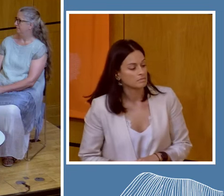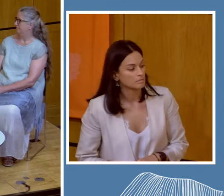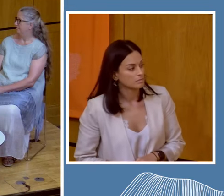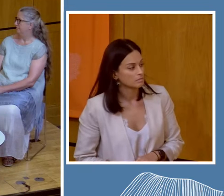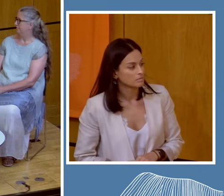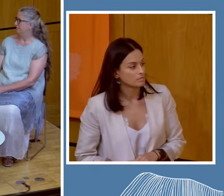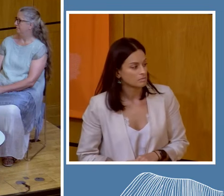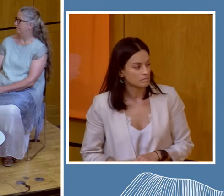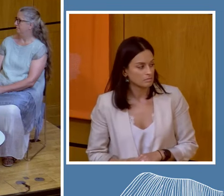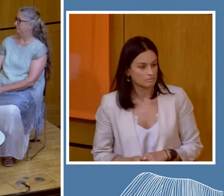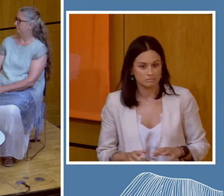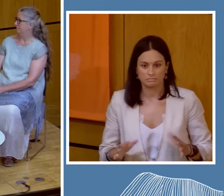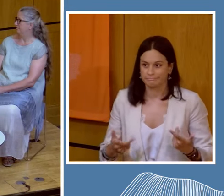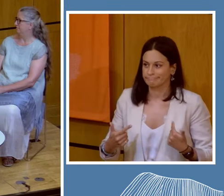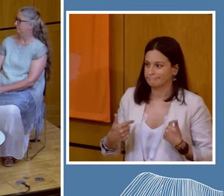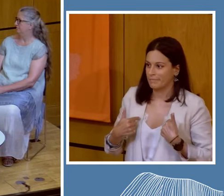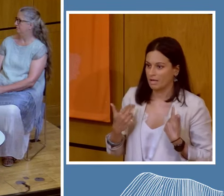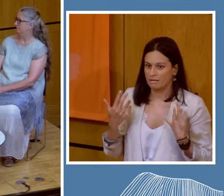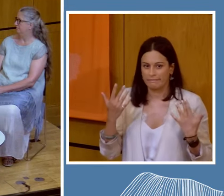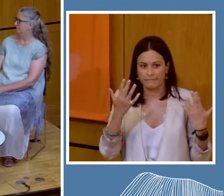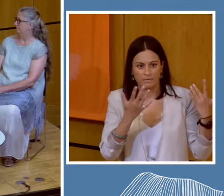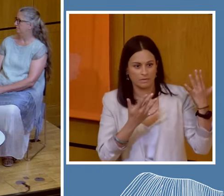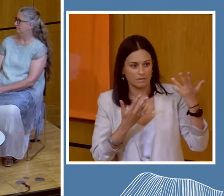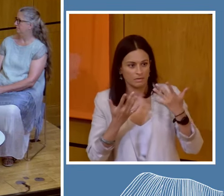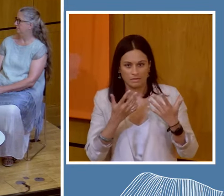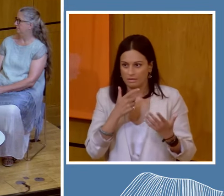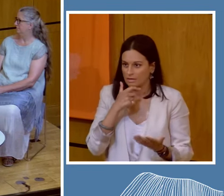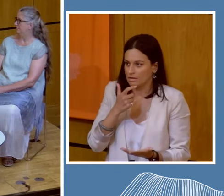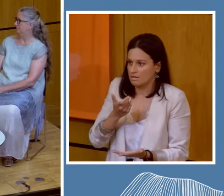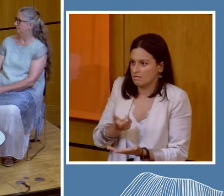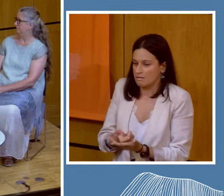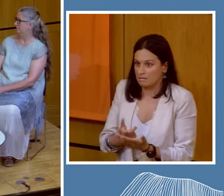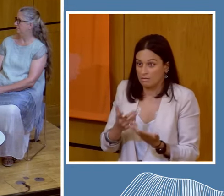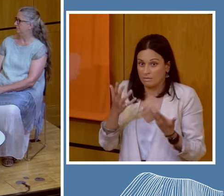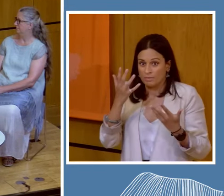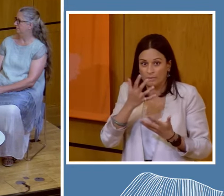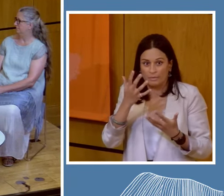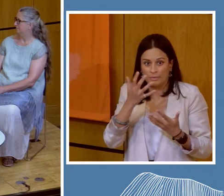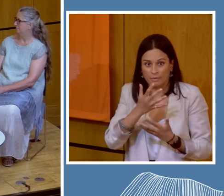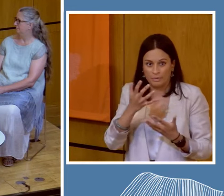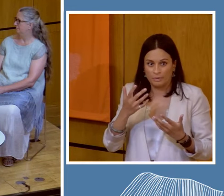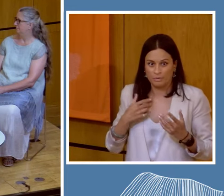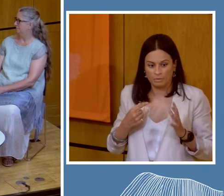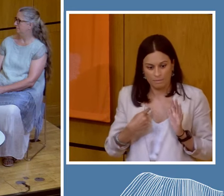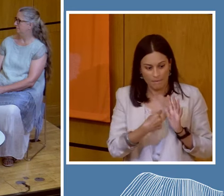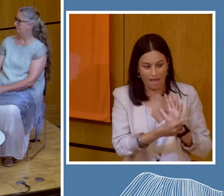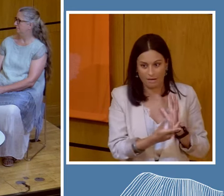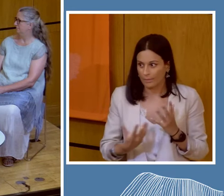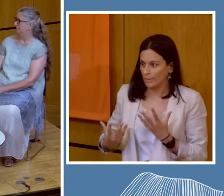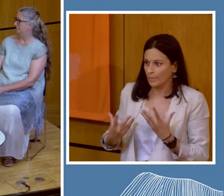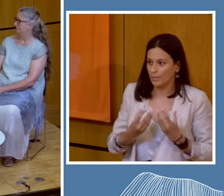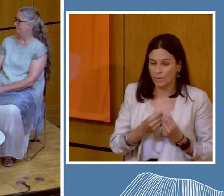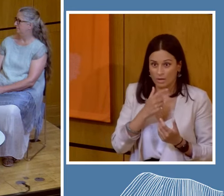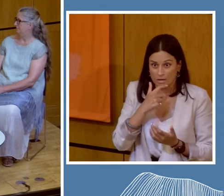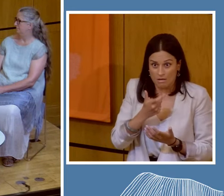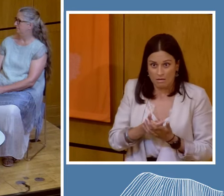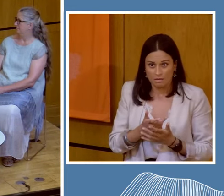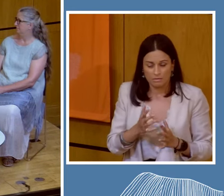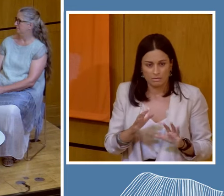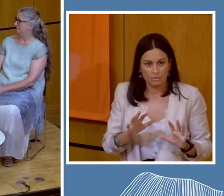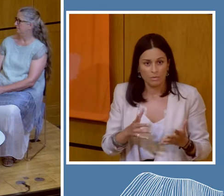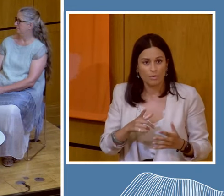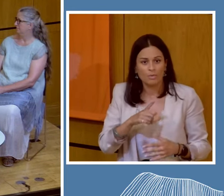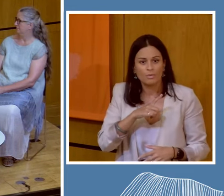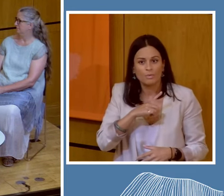Well, I mean, I have to say I'm in absolute awe of the panel I'm sitting here with, because